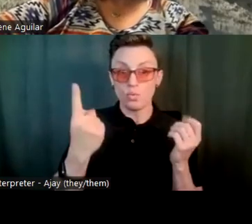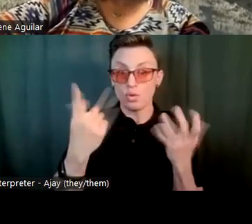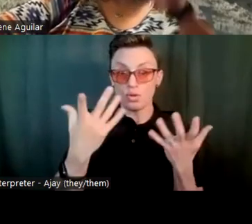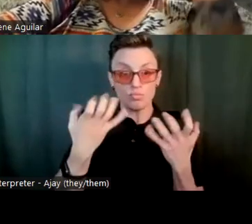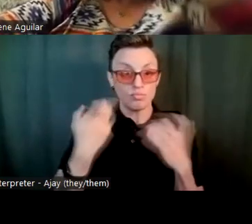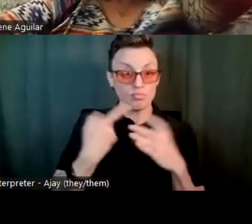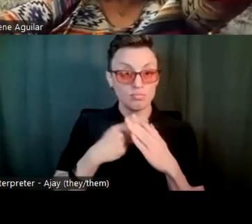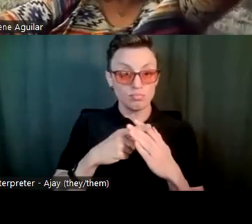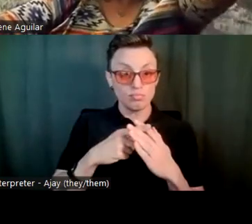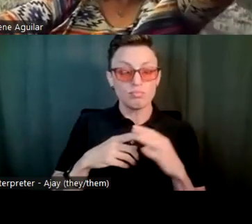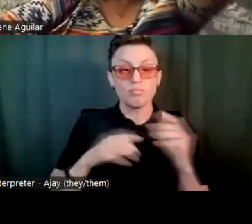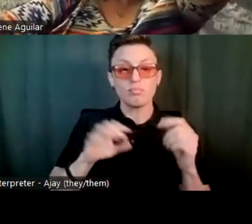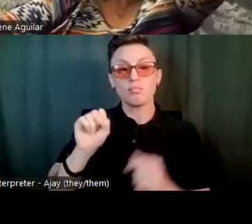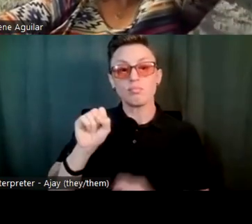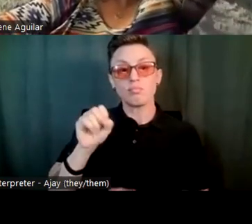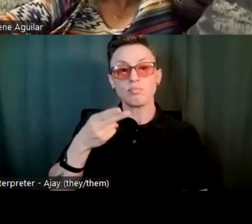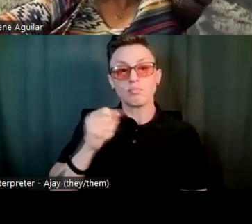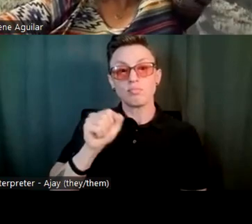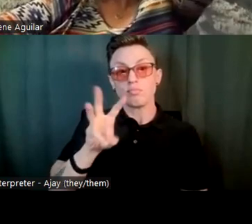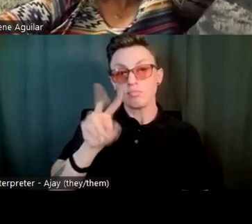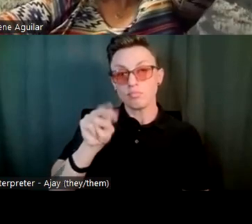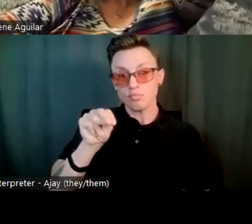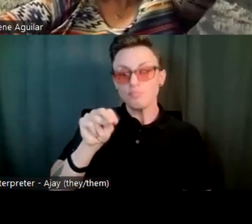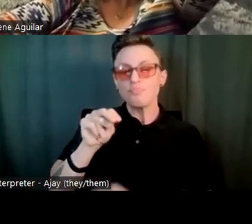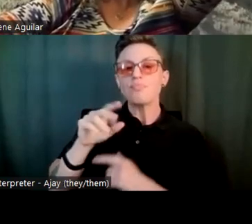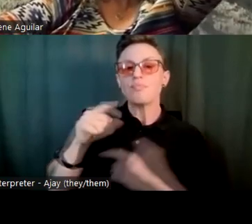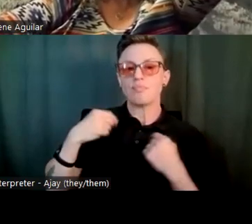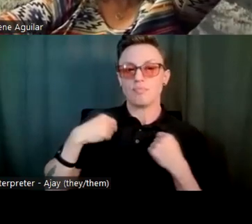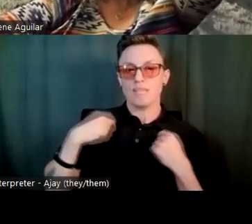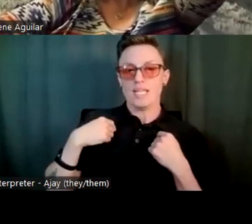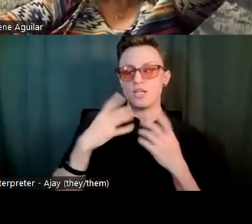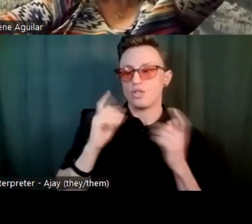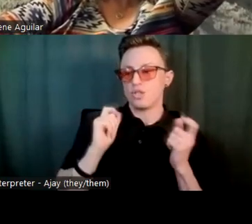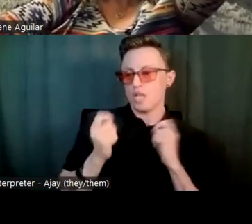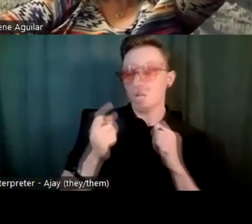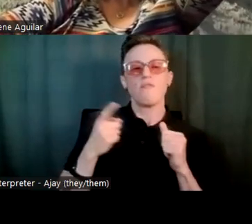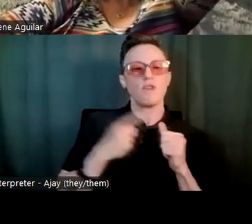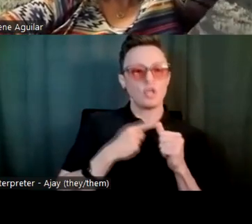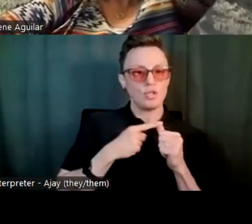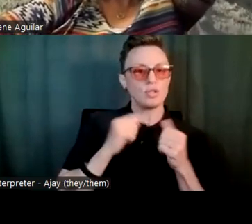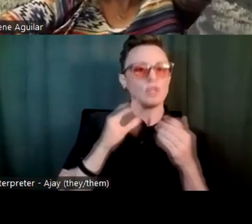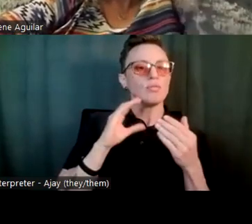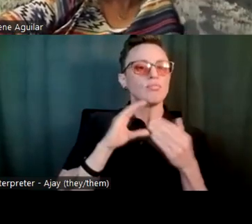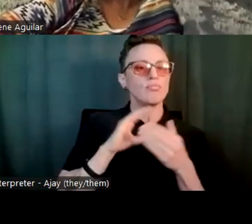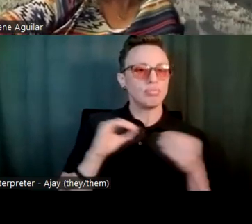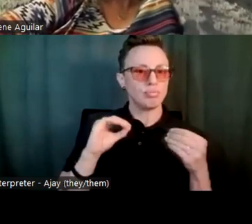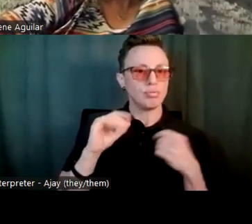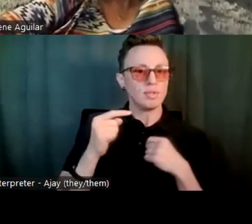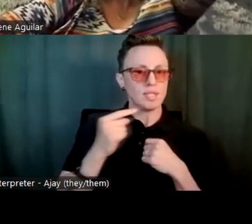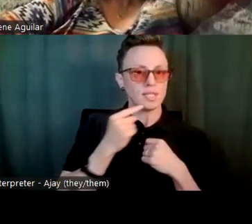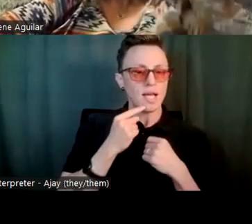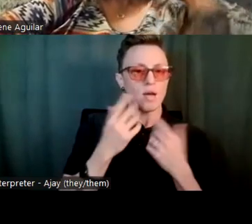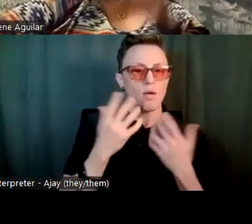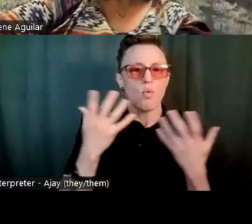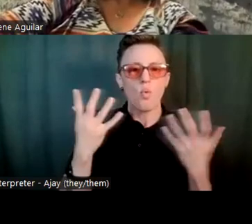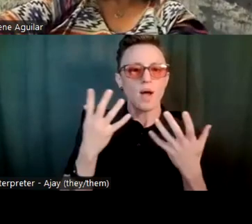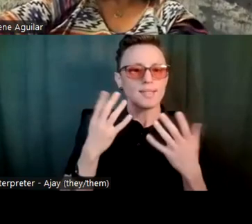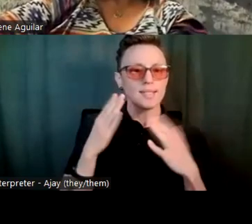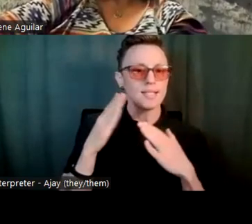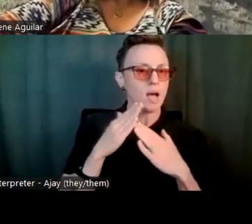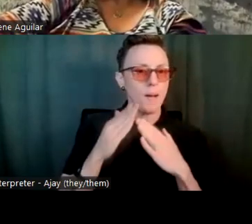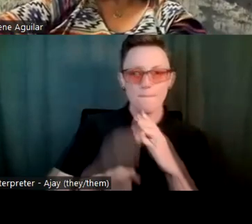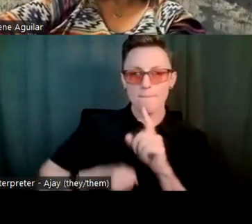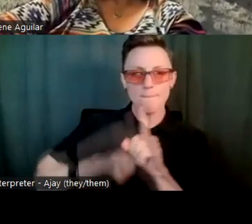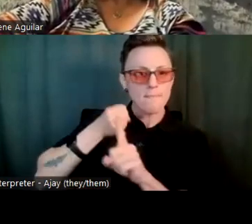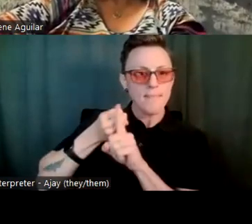My, my change, Malik, I think, you know, I will first of all say that the most impactful person